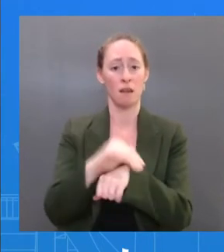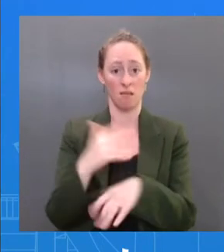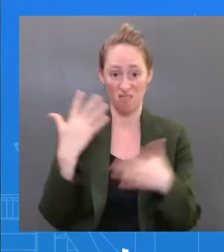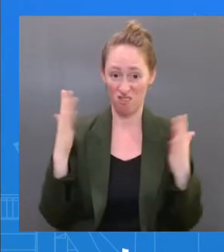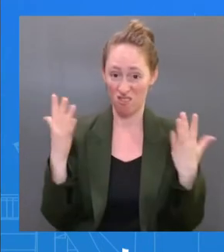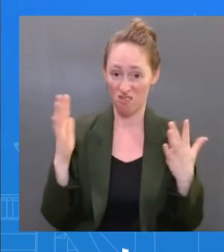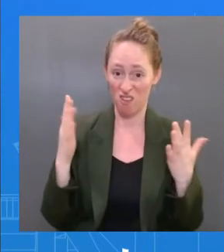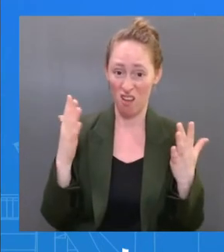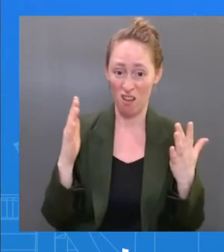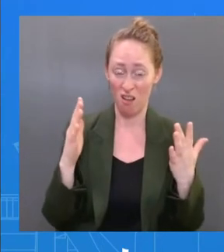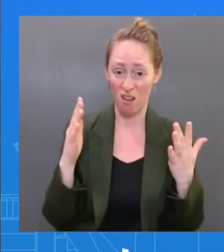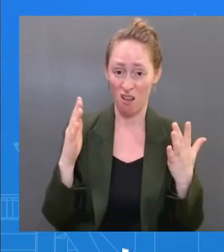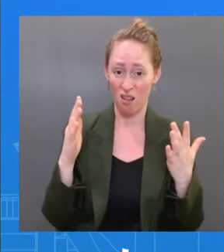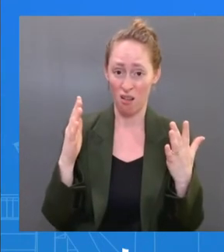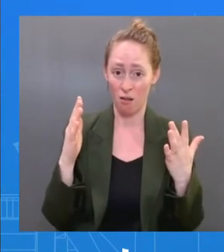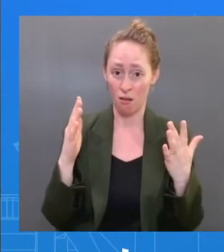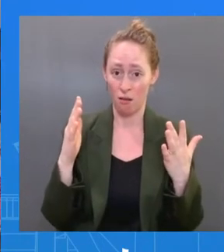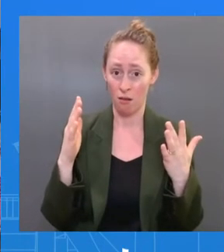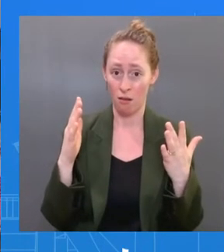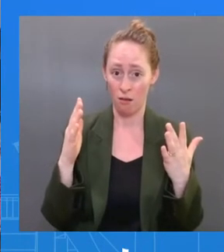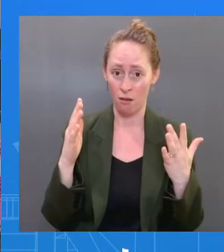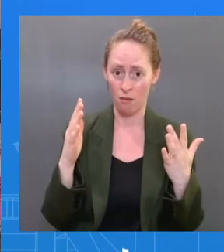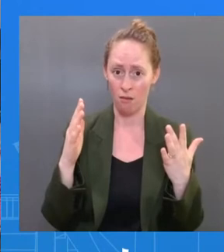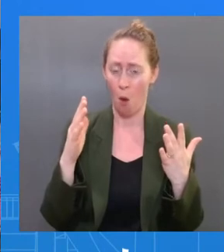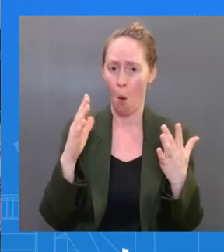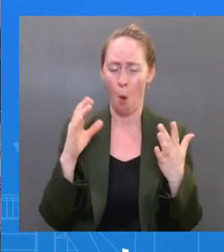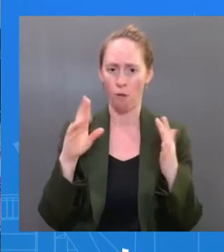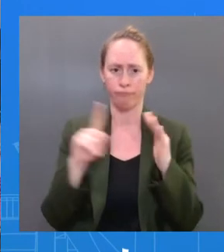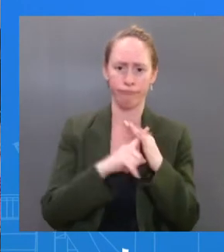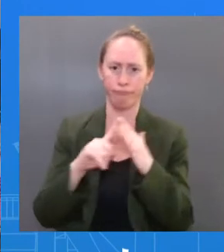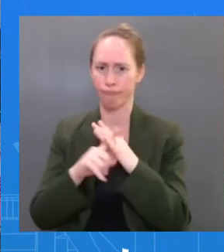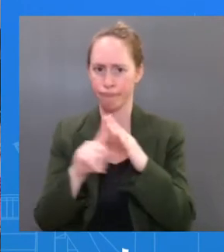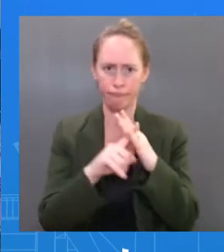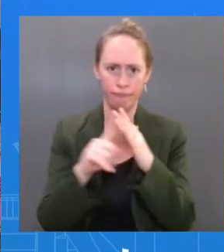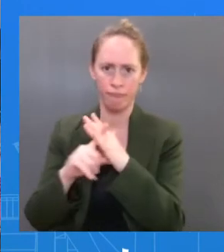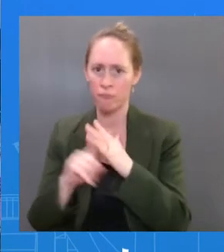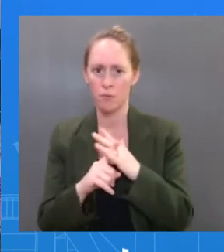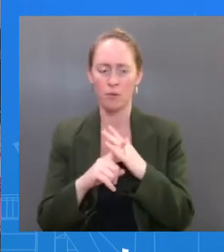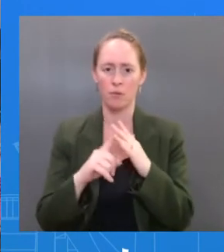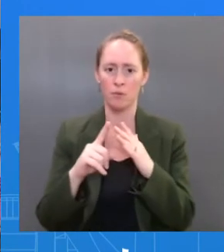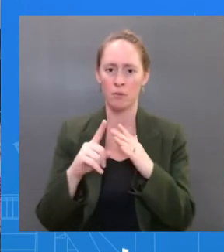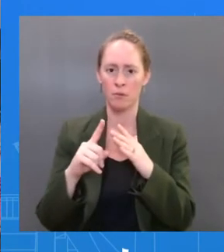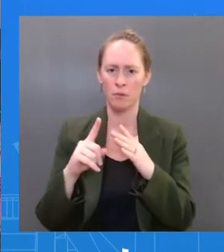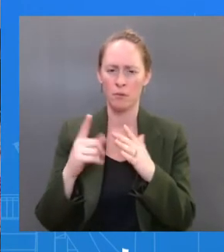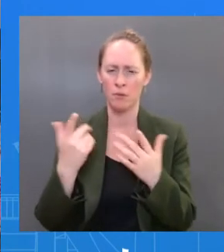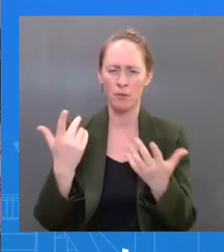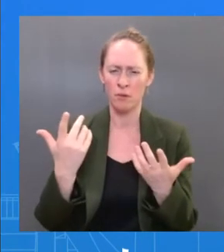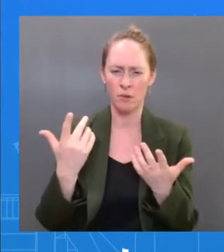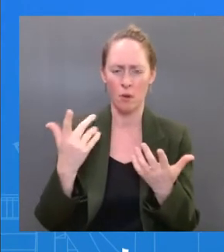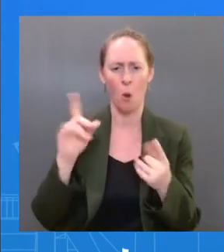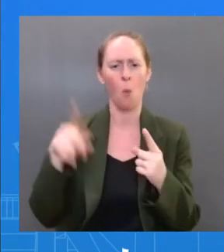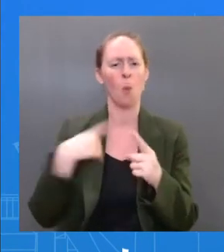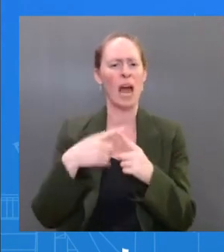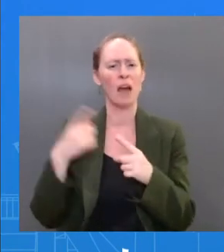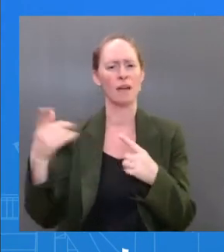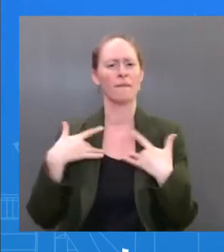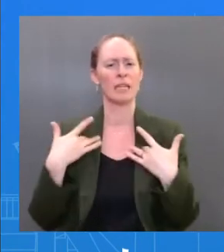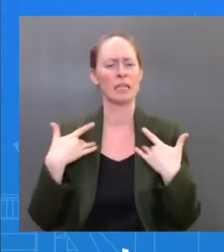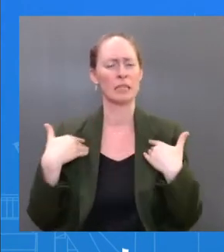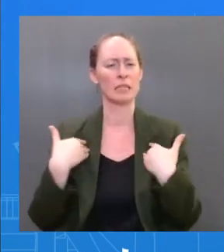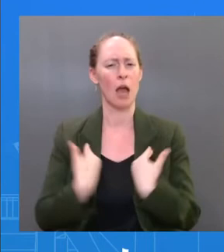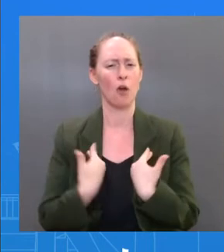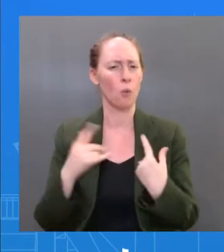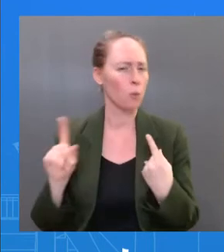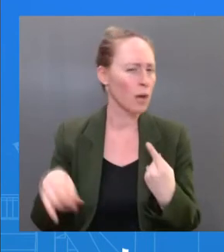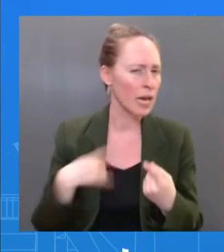I guess my question is, when did he start experiencing fatigue? When was the first sign of fatigue? Yeah, The spoke to the doctor.